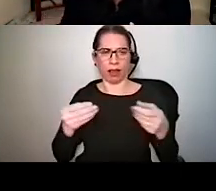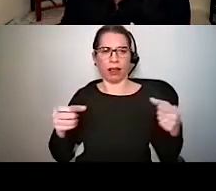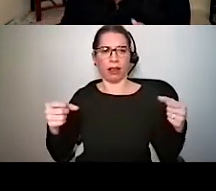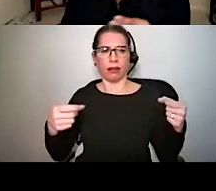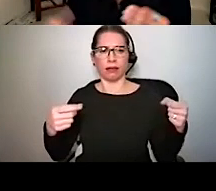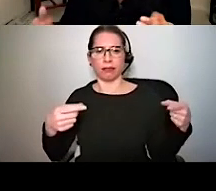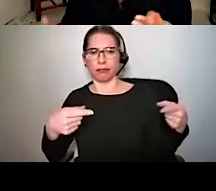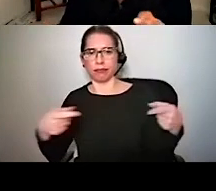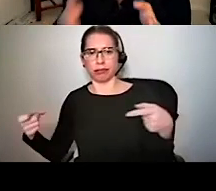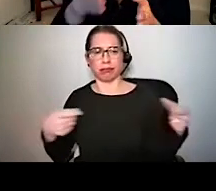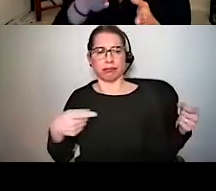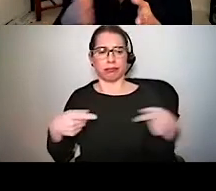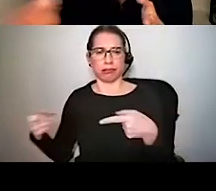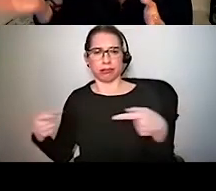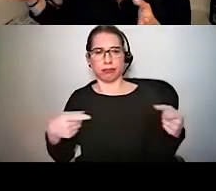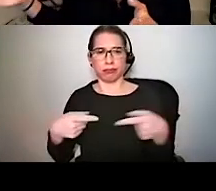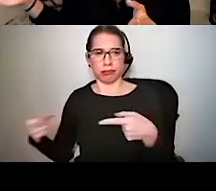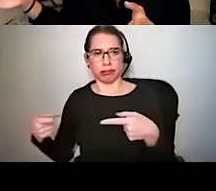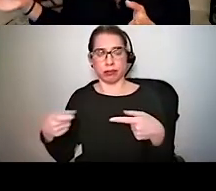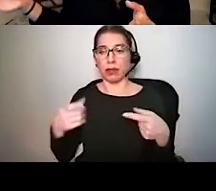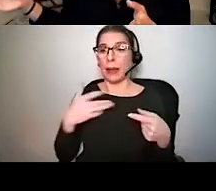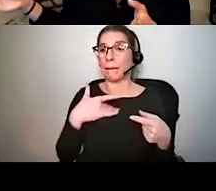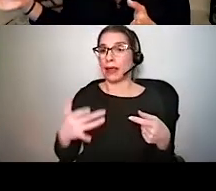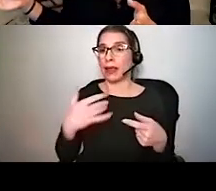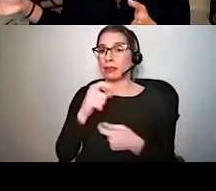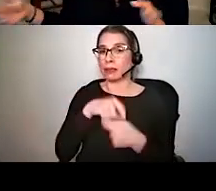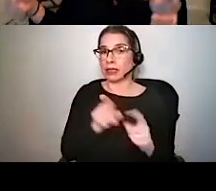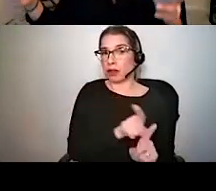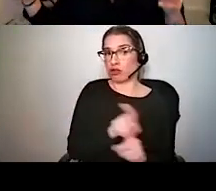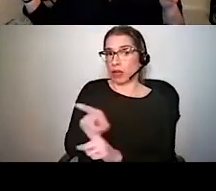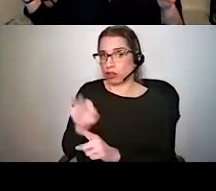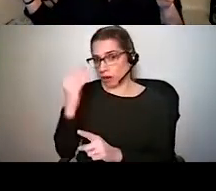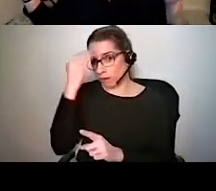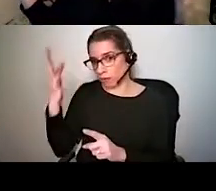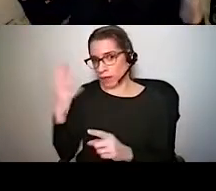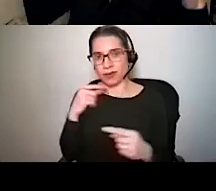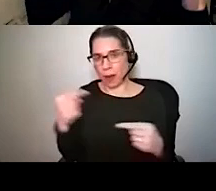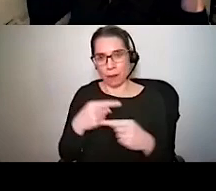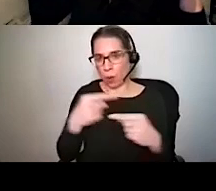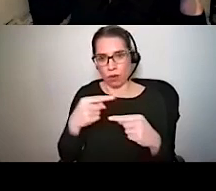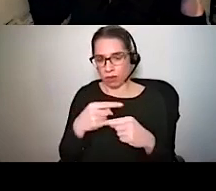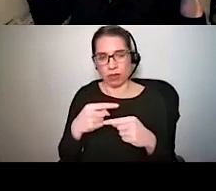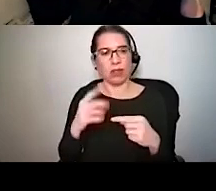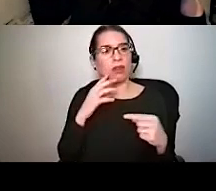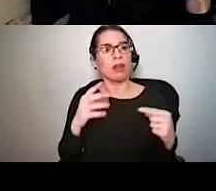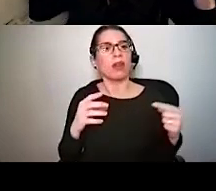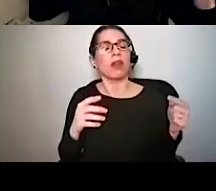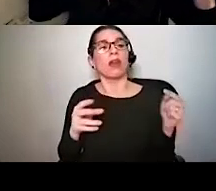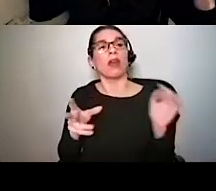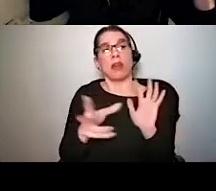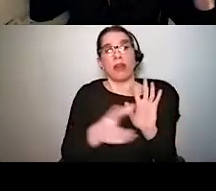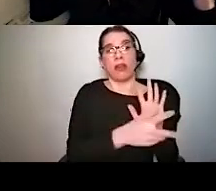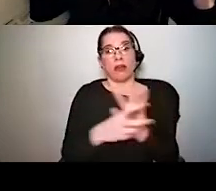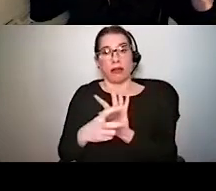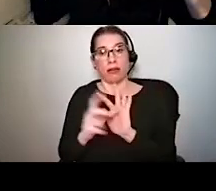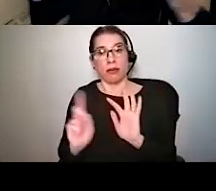is that typically there is a direction of information flow. Information is received at the dendrites and